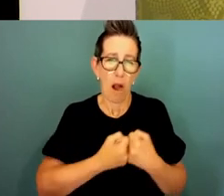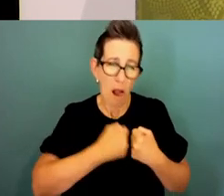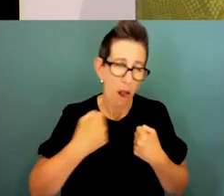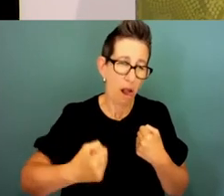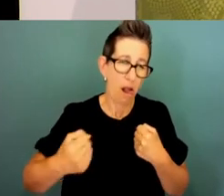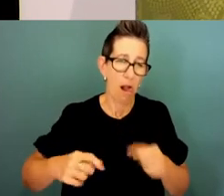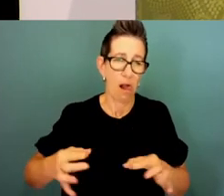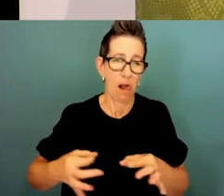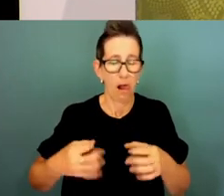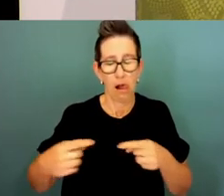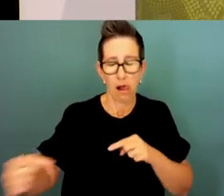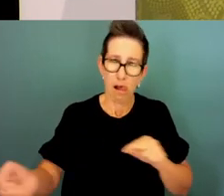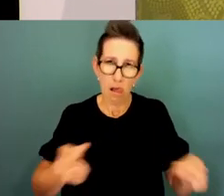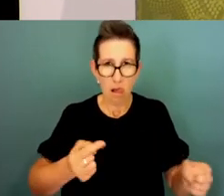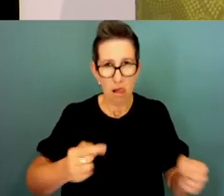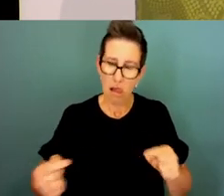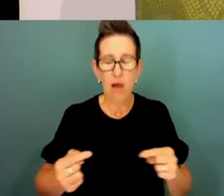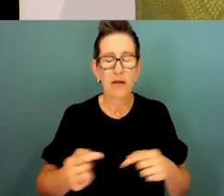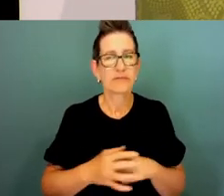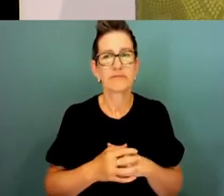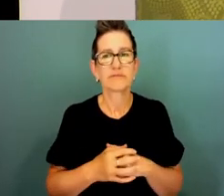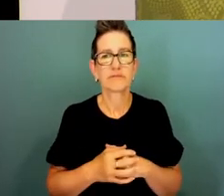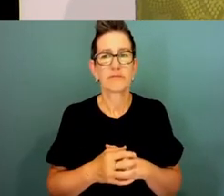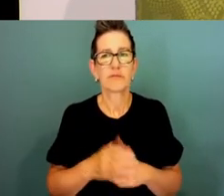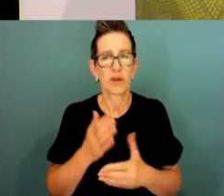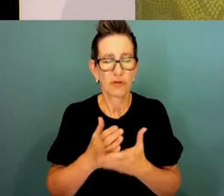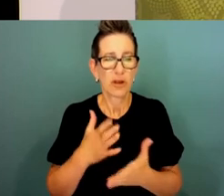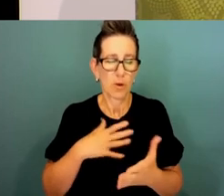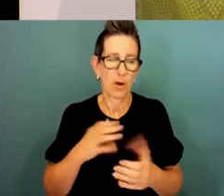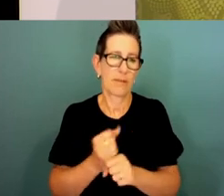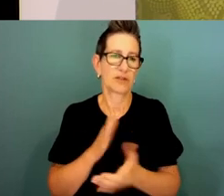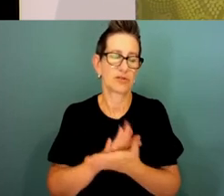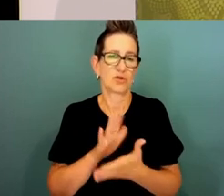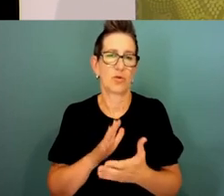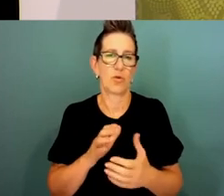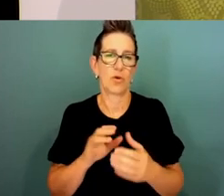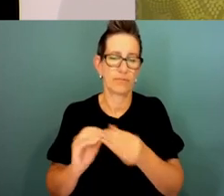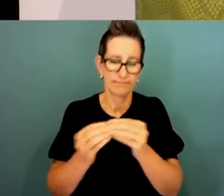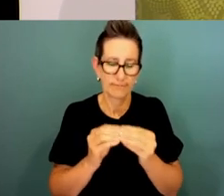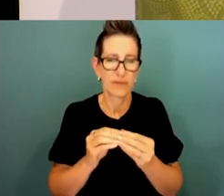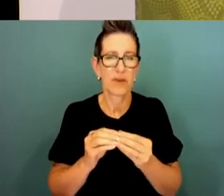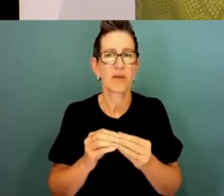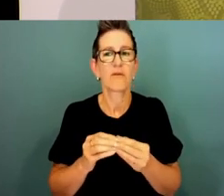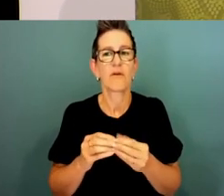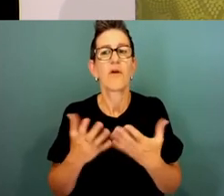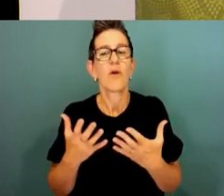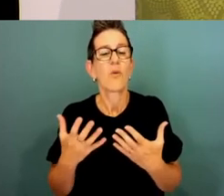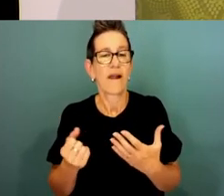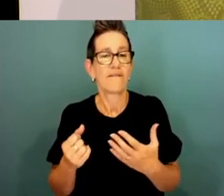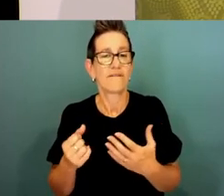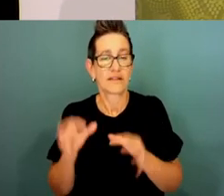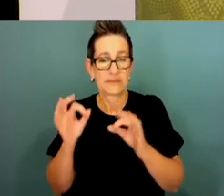genuinely at the table. We have put resources behind a bargaining team led by the Commission. That work is underway